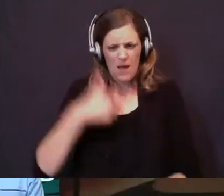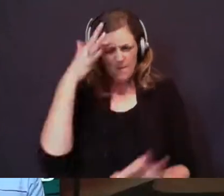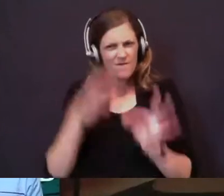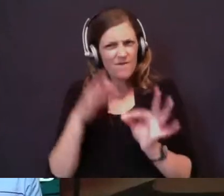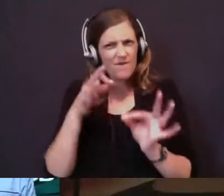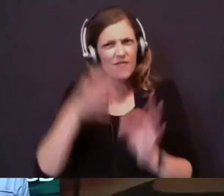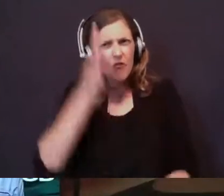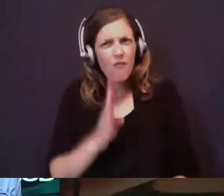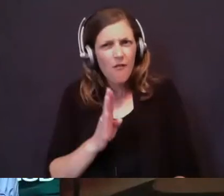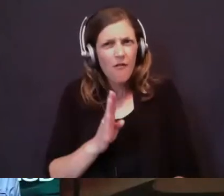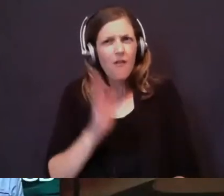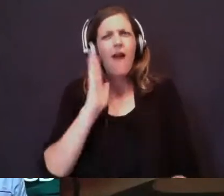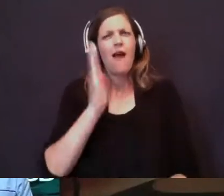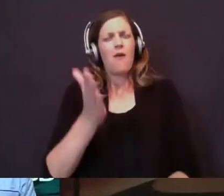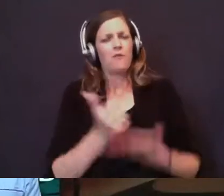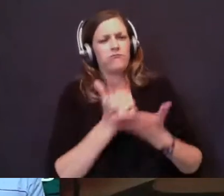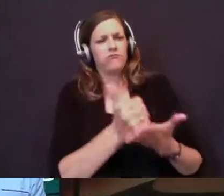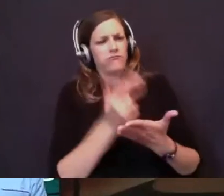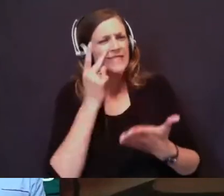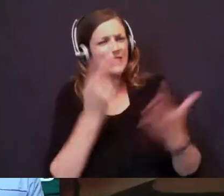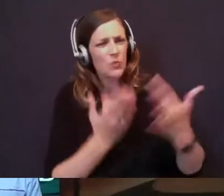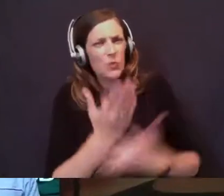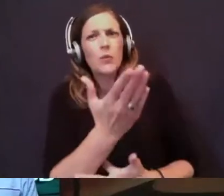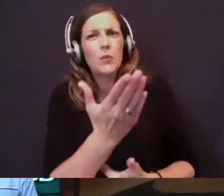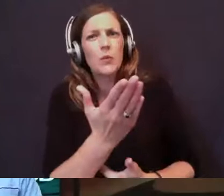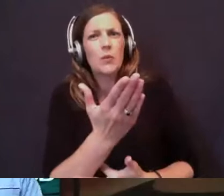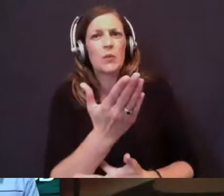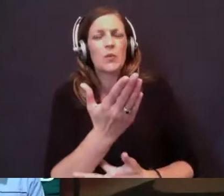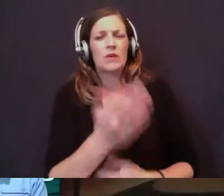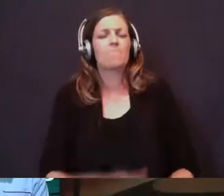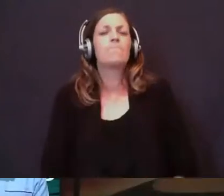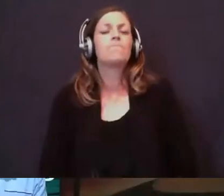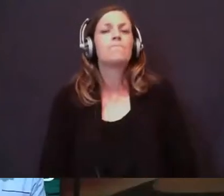and I will see you through. I will see my people through.